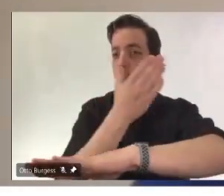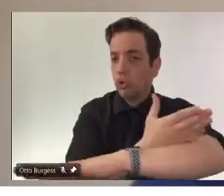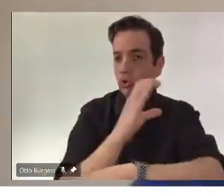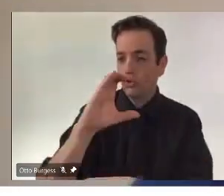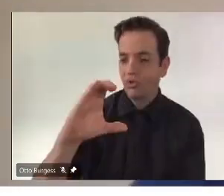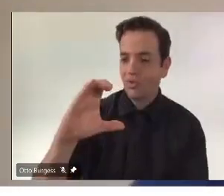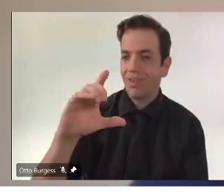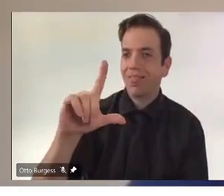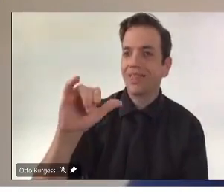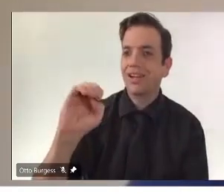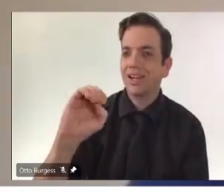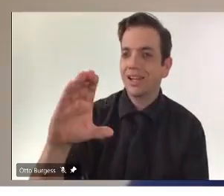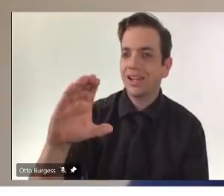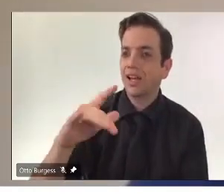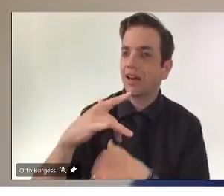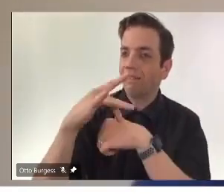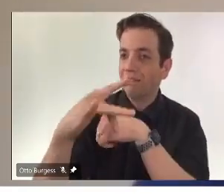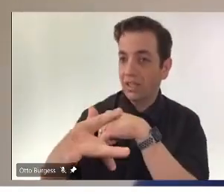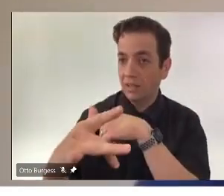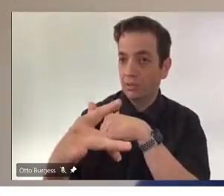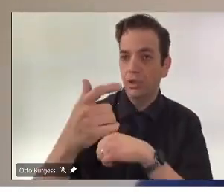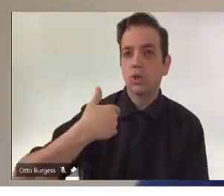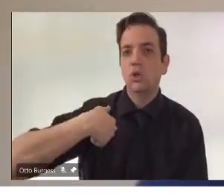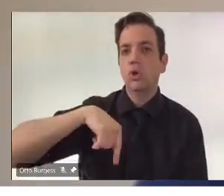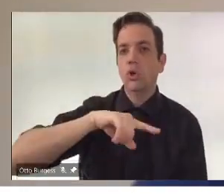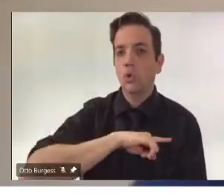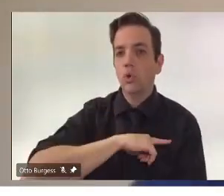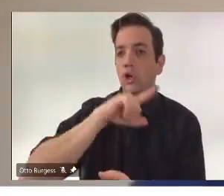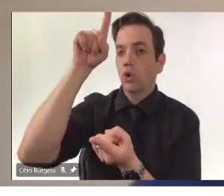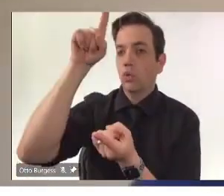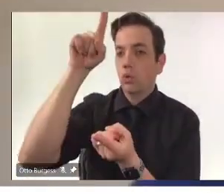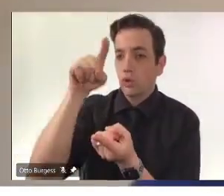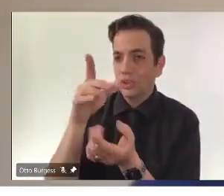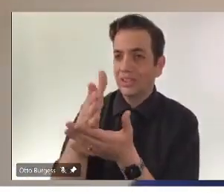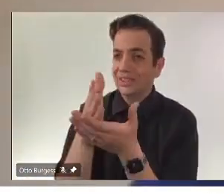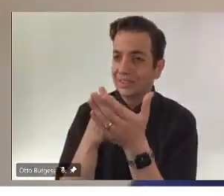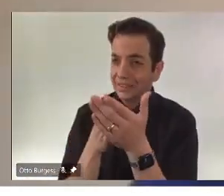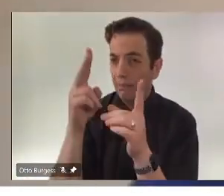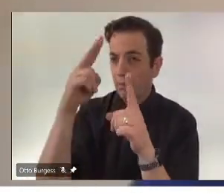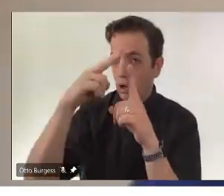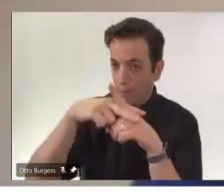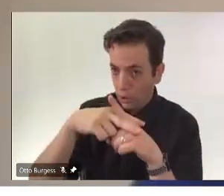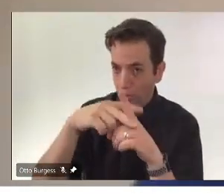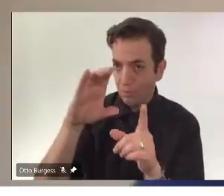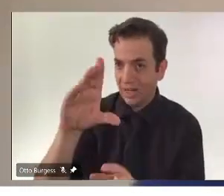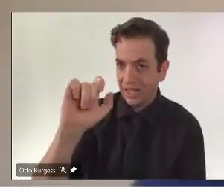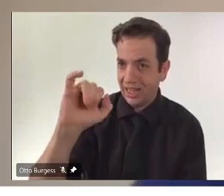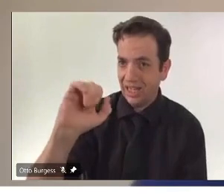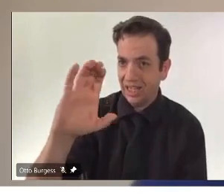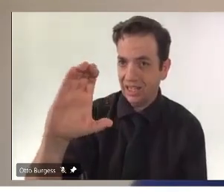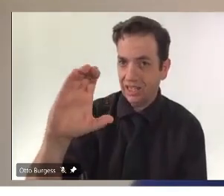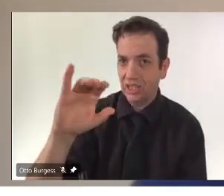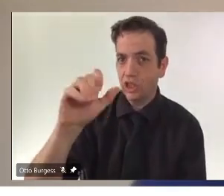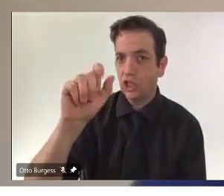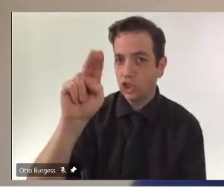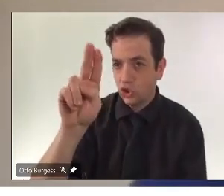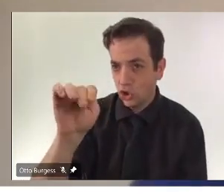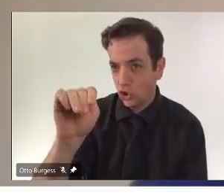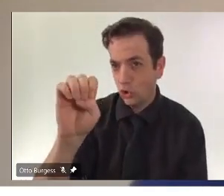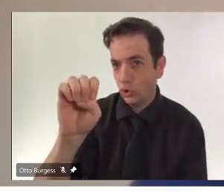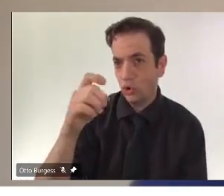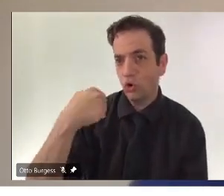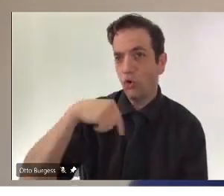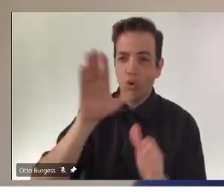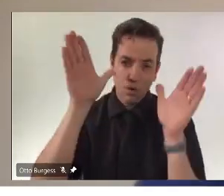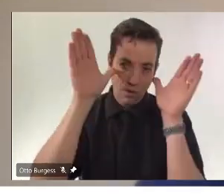reducing some of the book clinics in June for us, SHA, almost all of them so that we can focus on schools. But we are maintaining our drive-throughs